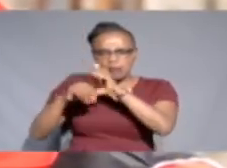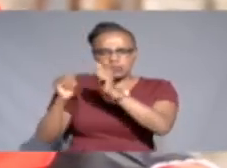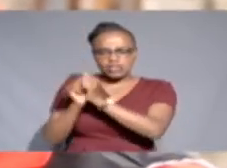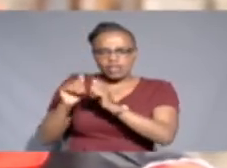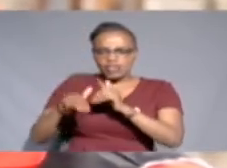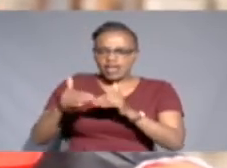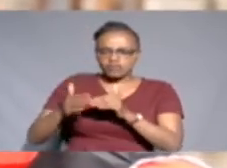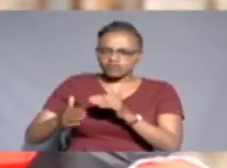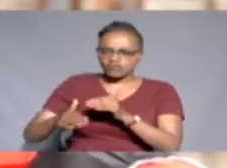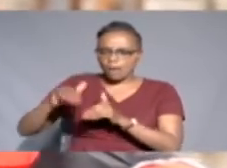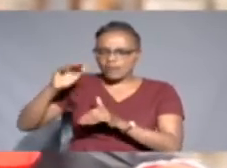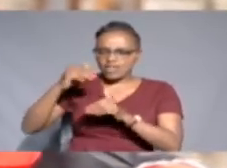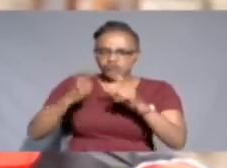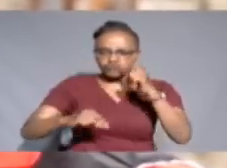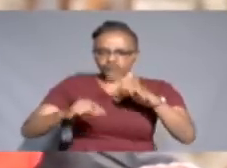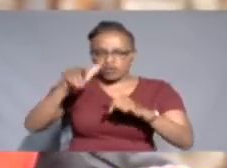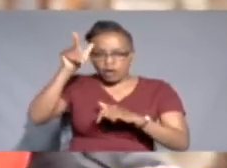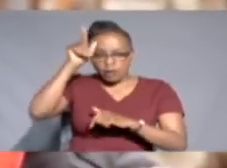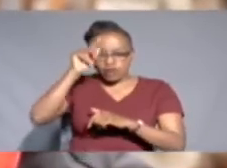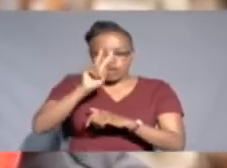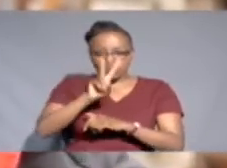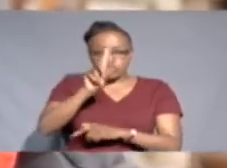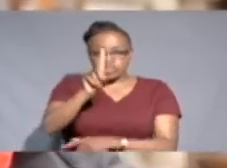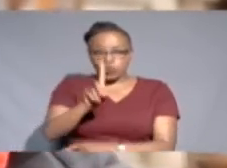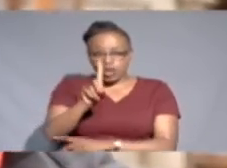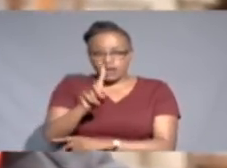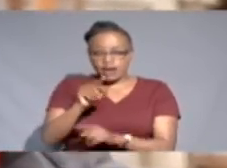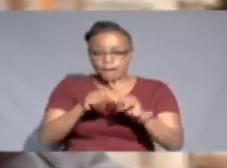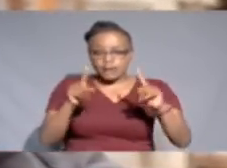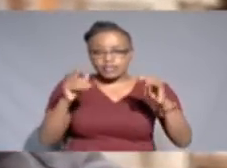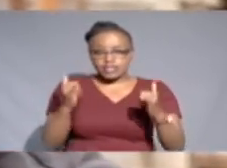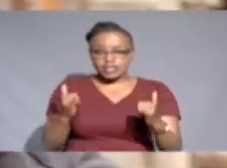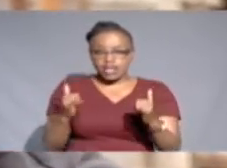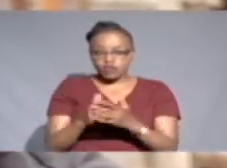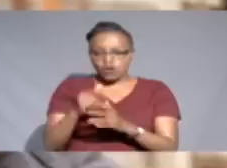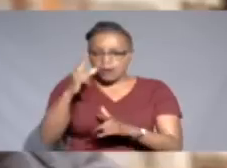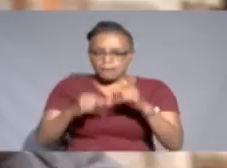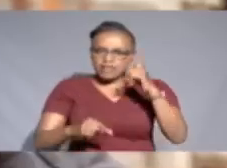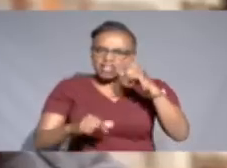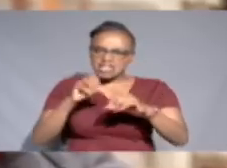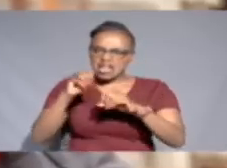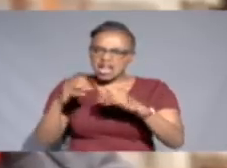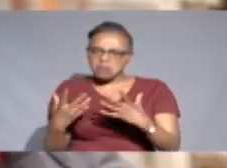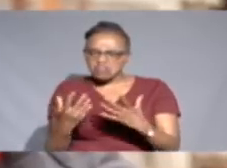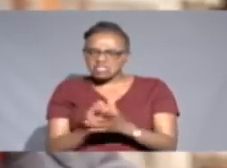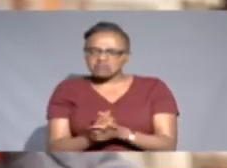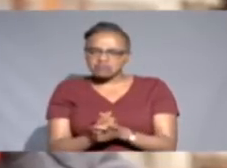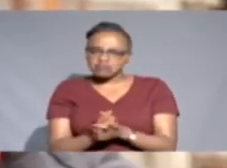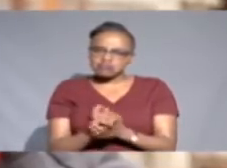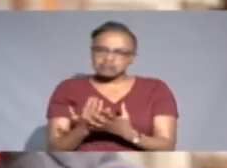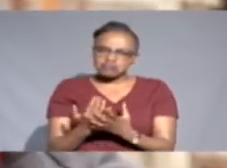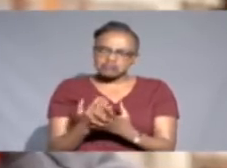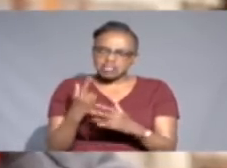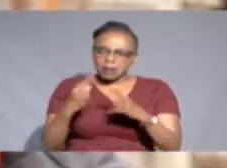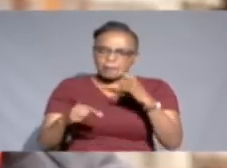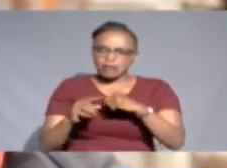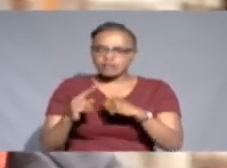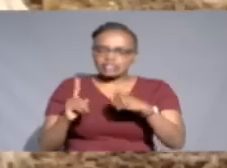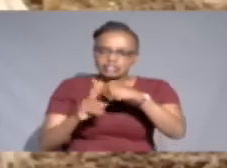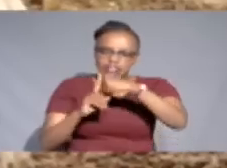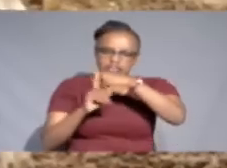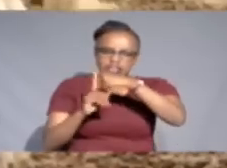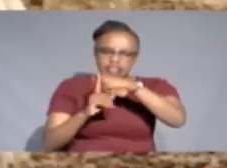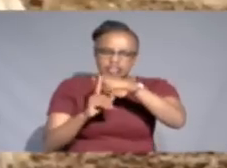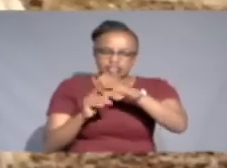bee cows are about 21, but now we are milking about six of